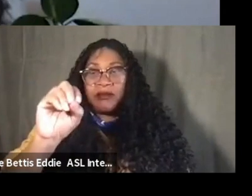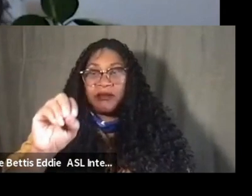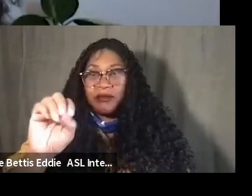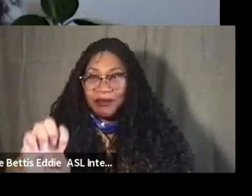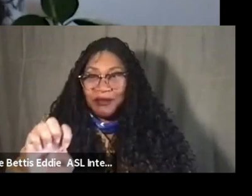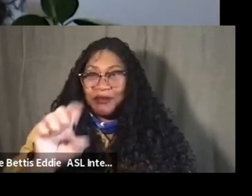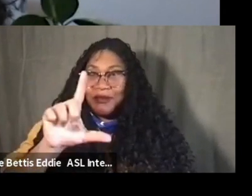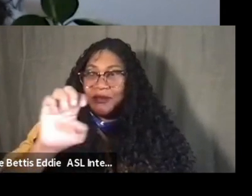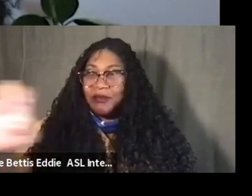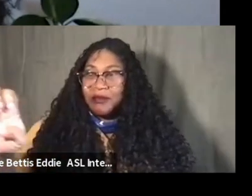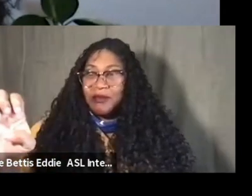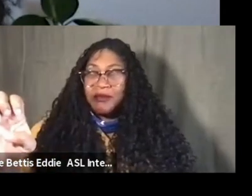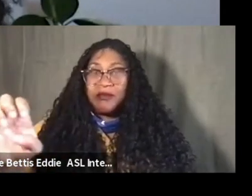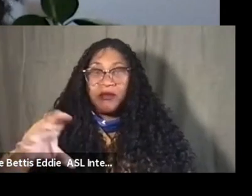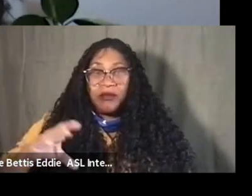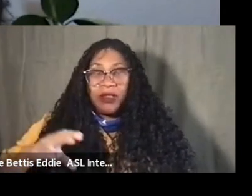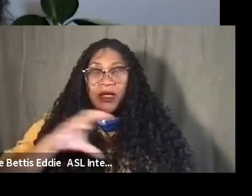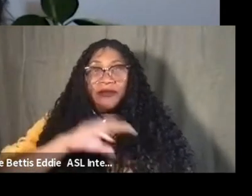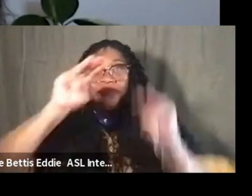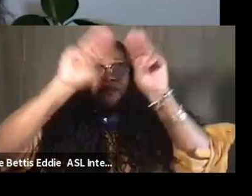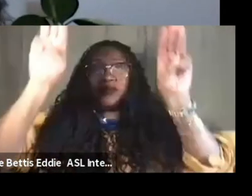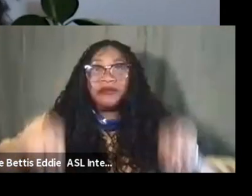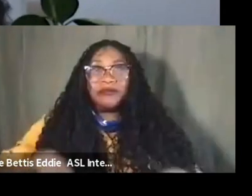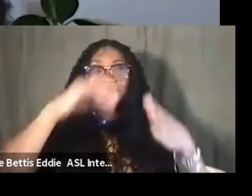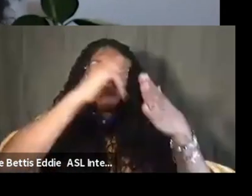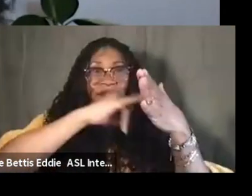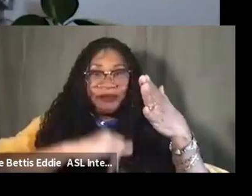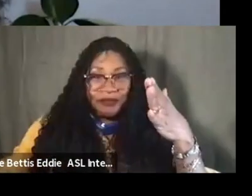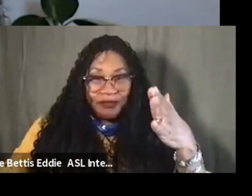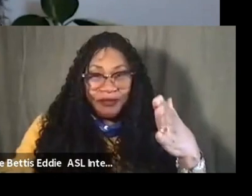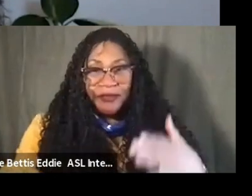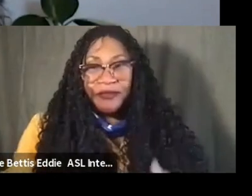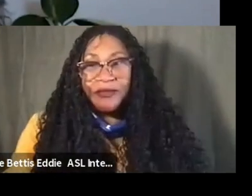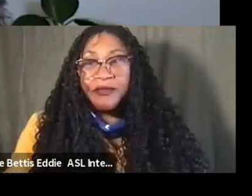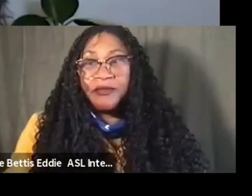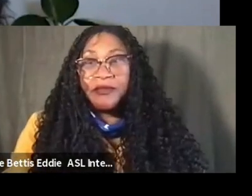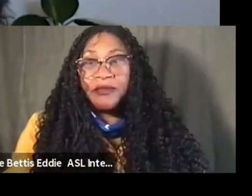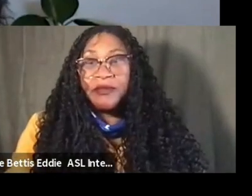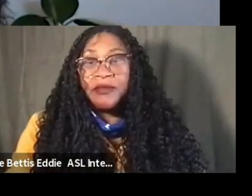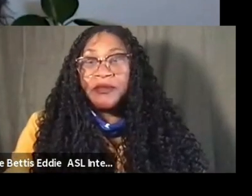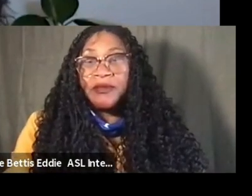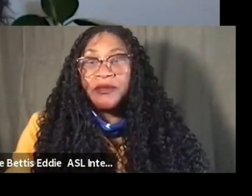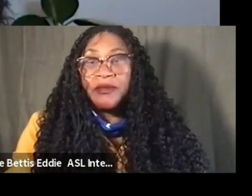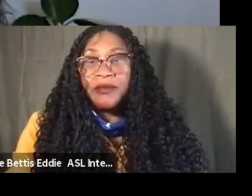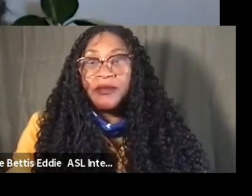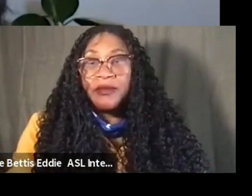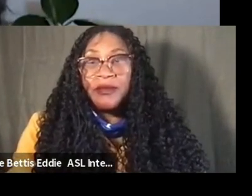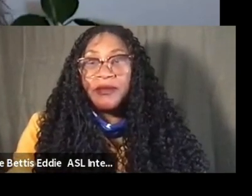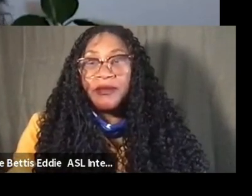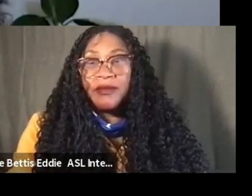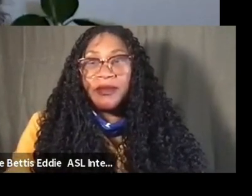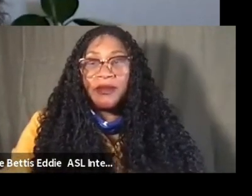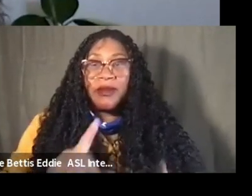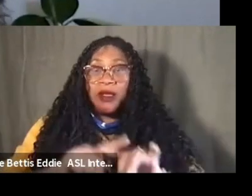Affairs at the Cleveland Museum of Art. But I am also a scholar,